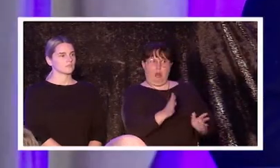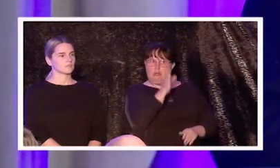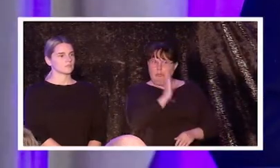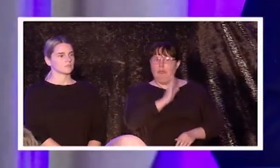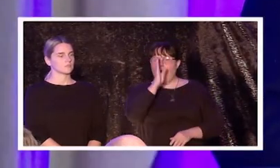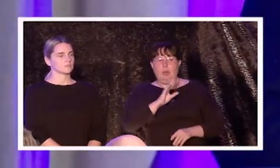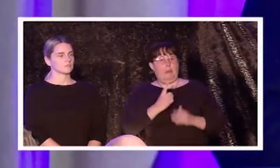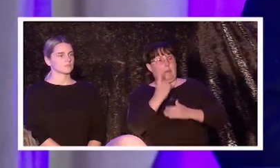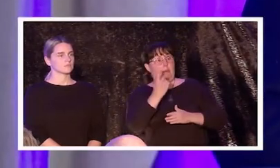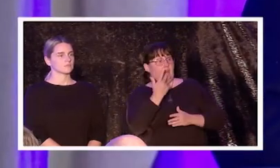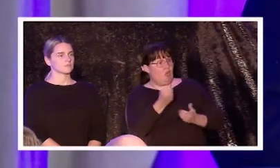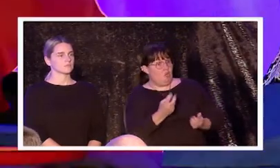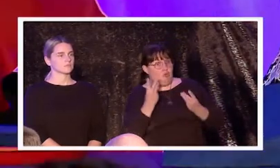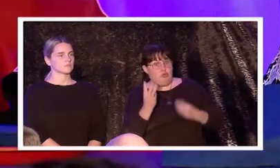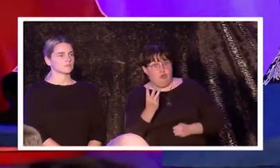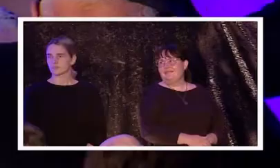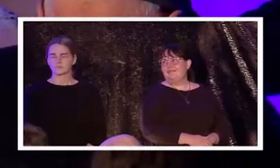Baseball rules, three strokes and you're out.